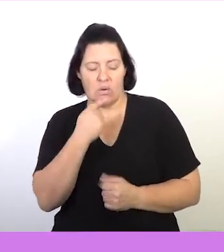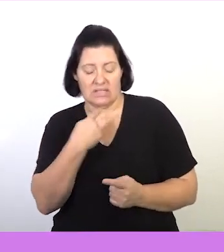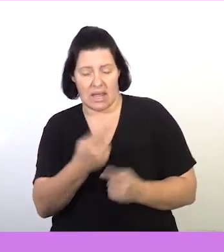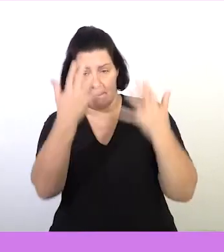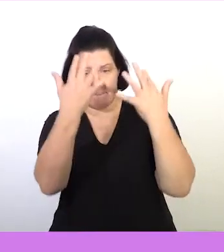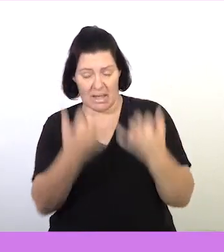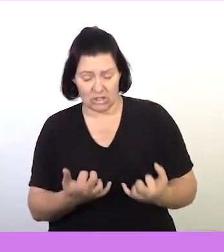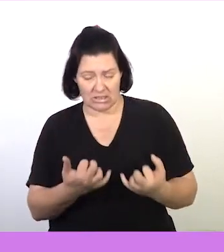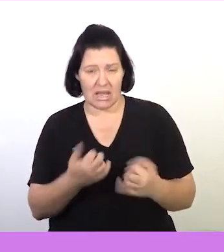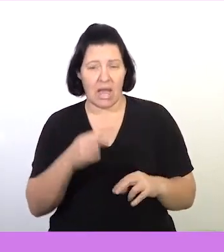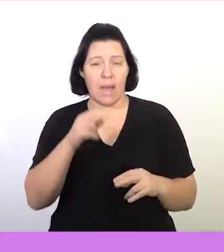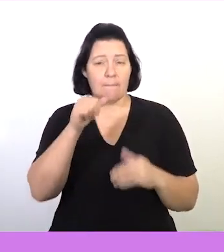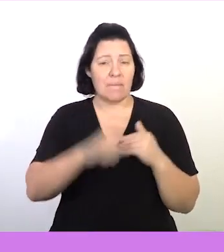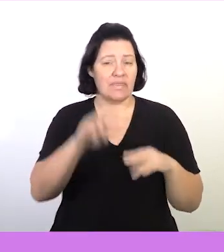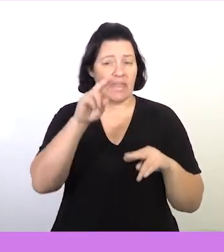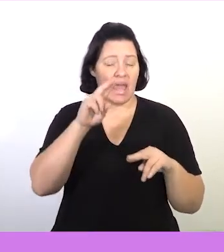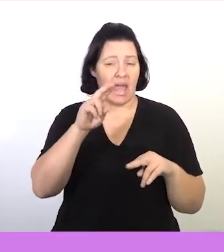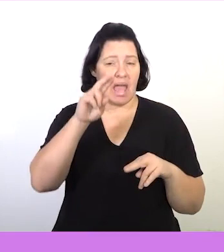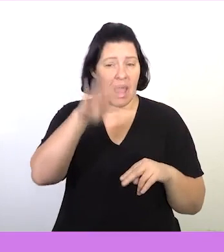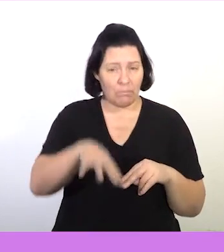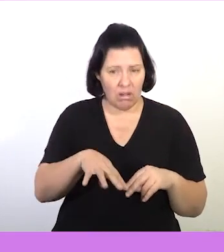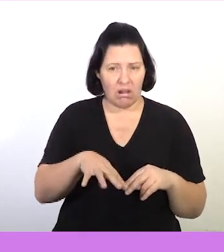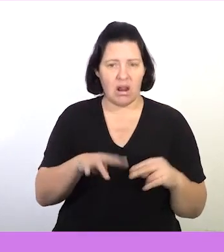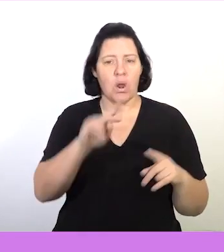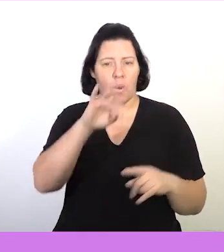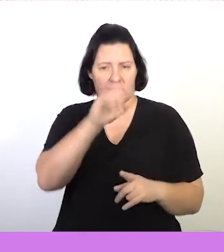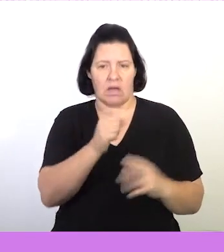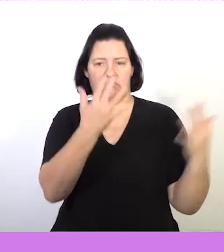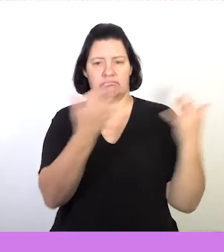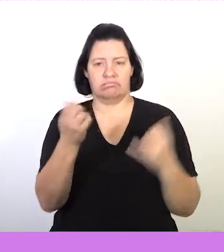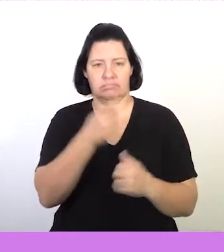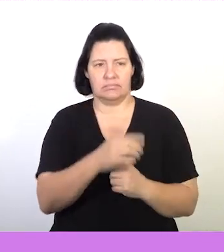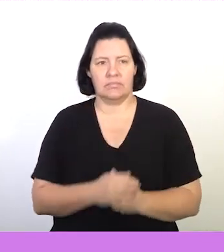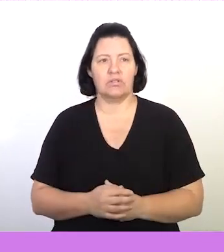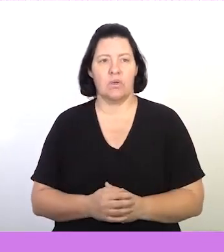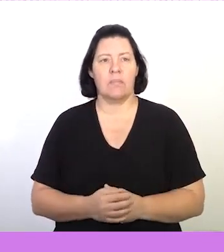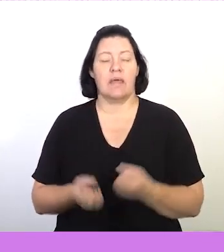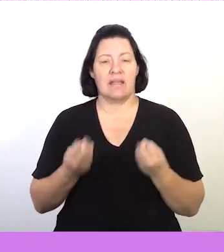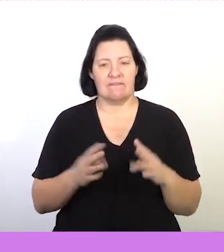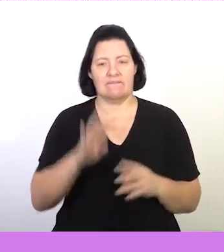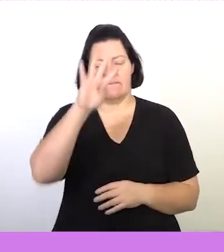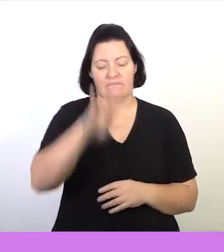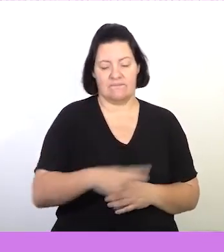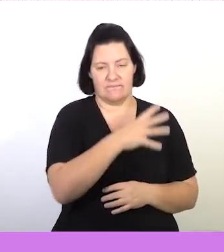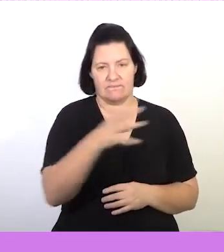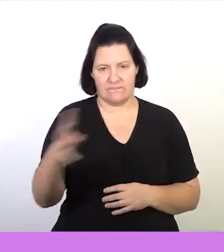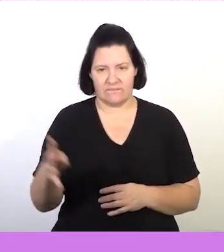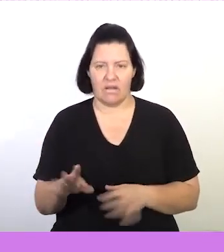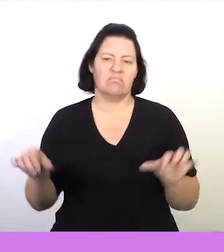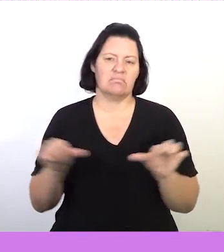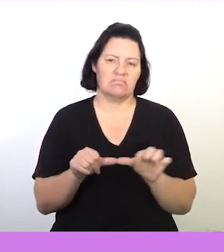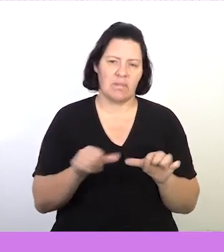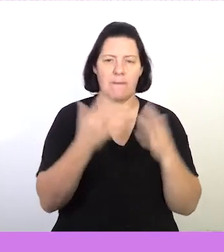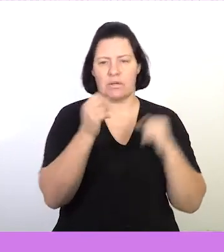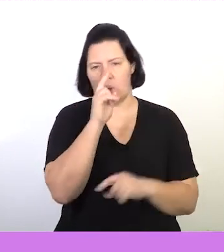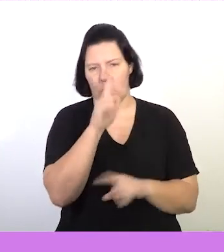for the month of April 2023. Now let's see how we will go about. So here I gave you an outline more or